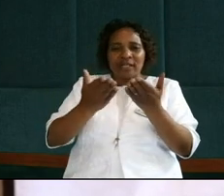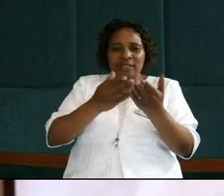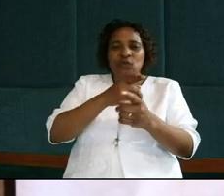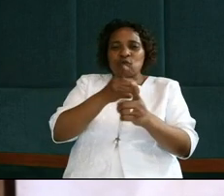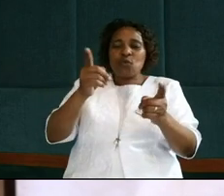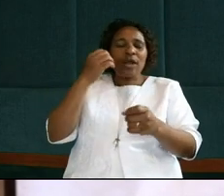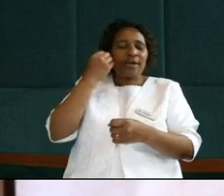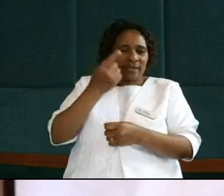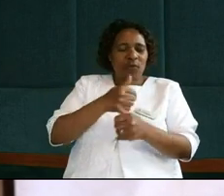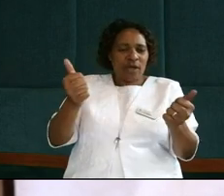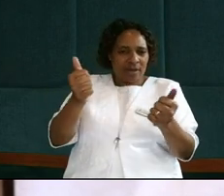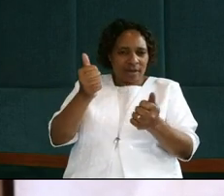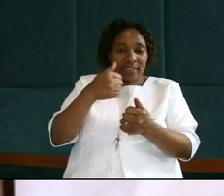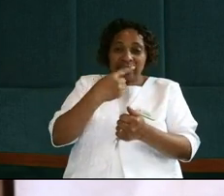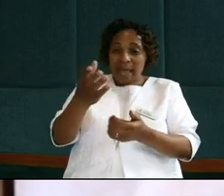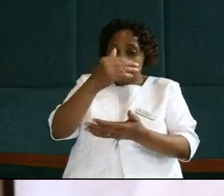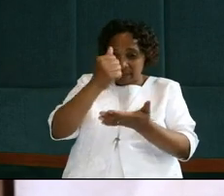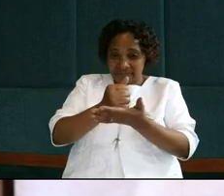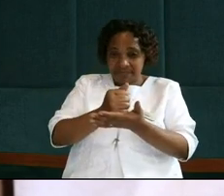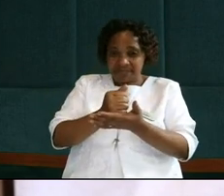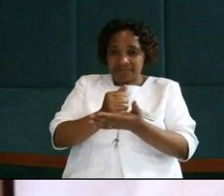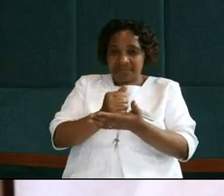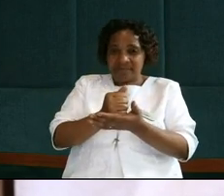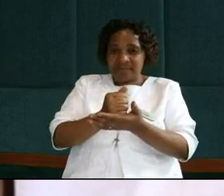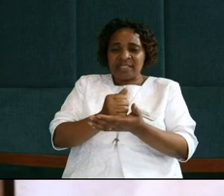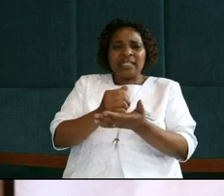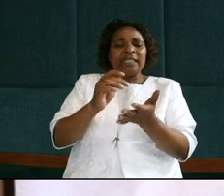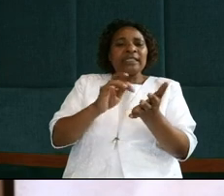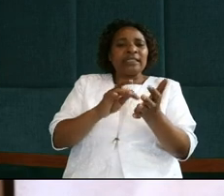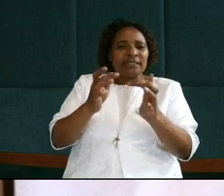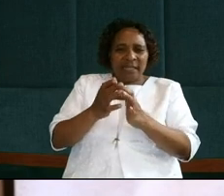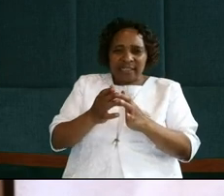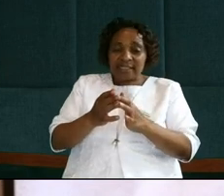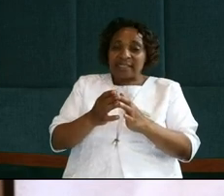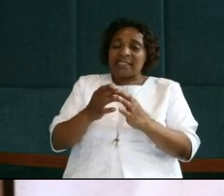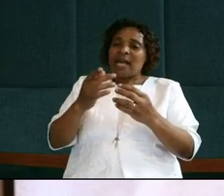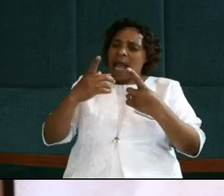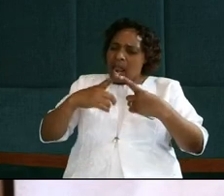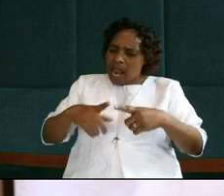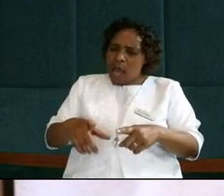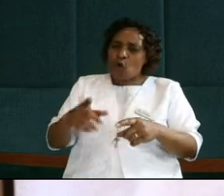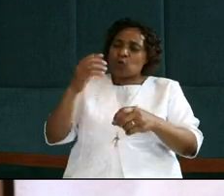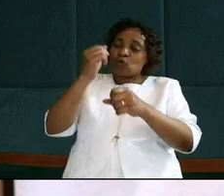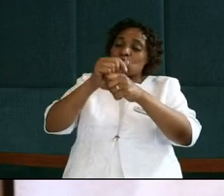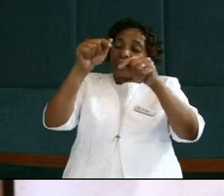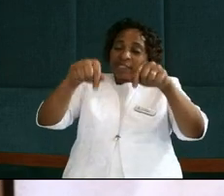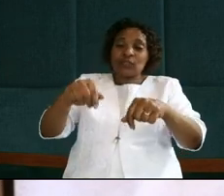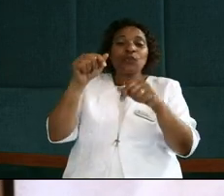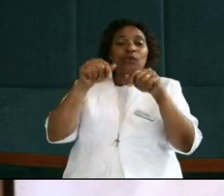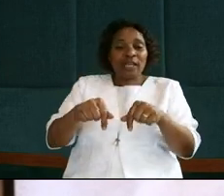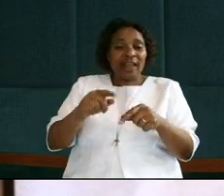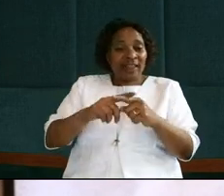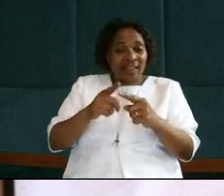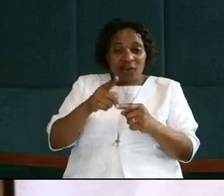Can somebody say amen? Jesus told him, if you do not allow me to do this today, then